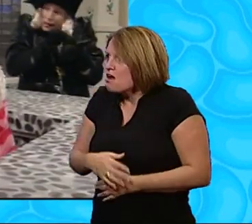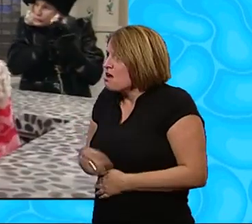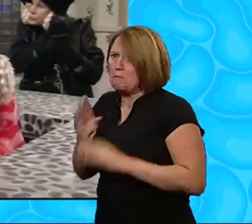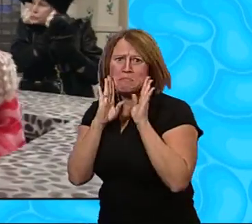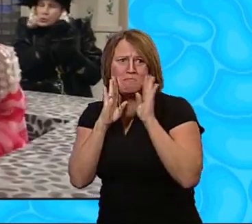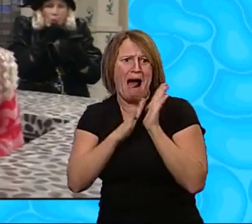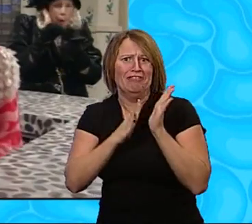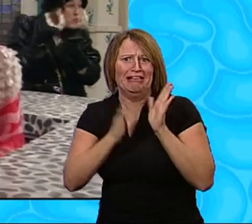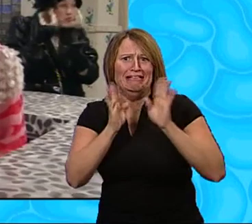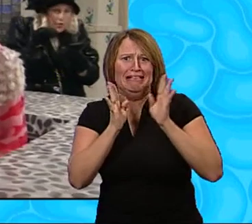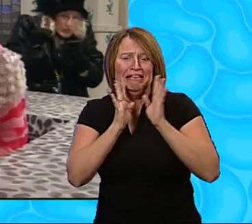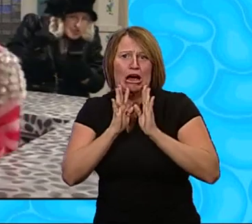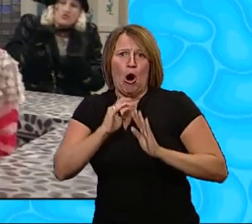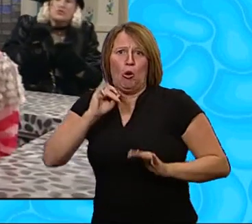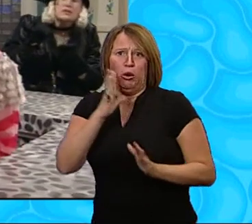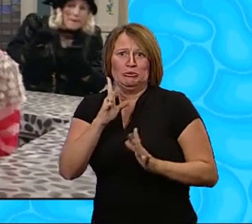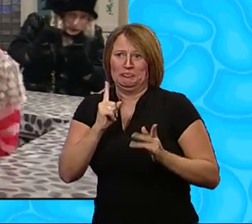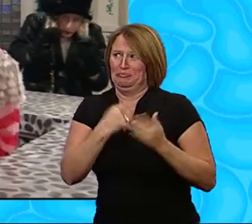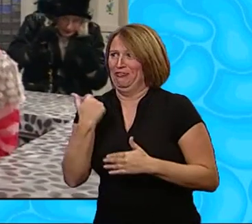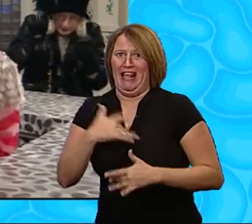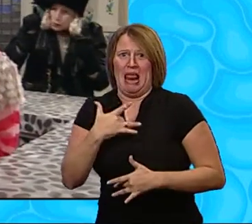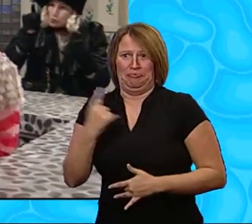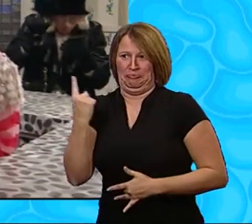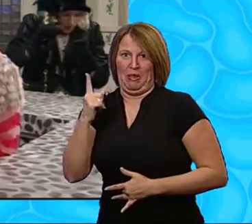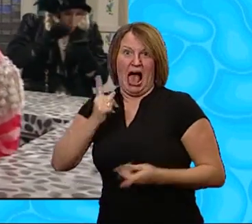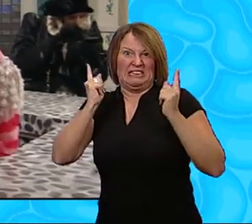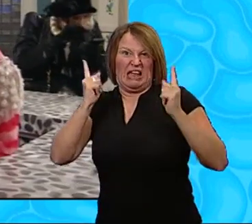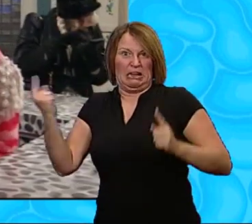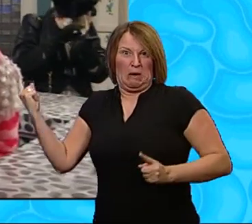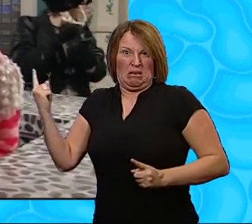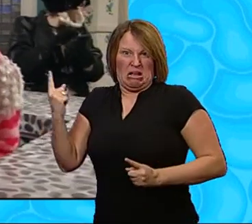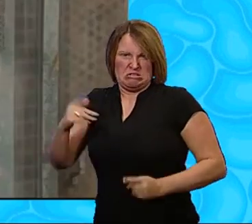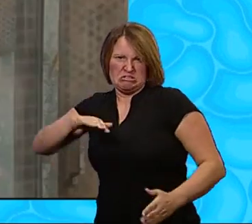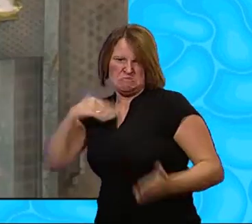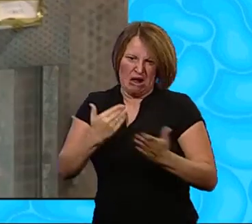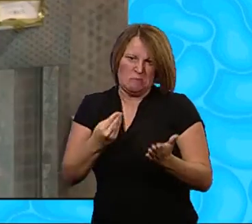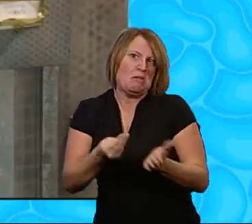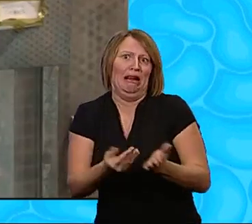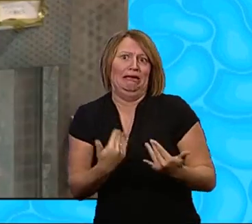Melvin! How would you feel if the landlady suddenly appeared Demanding the rent money?